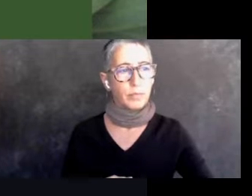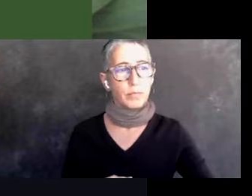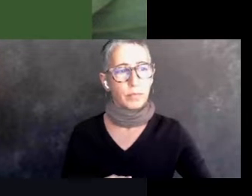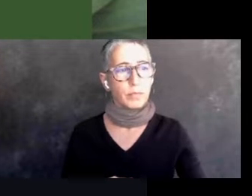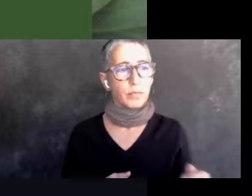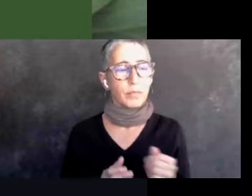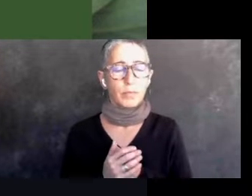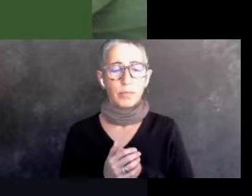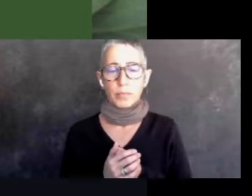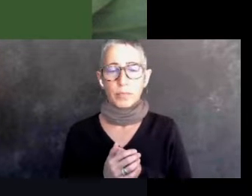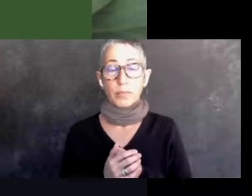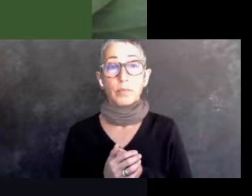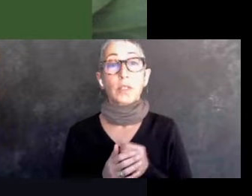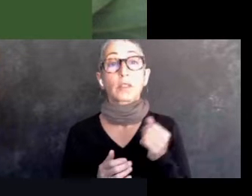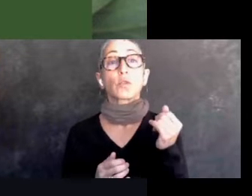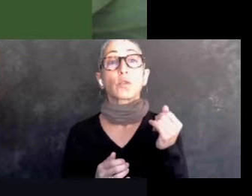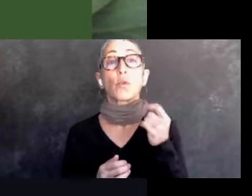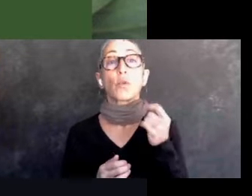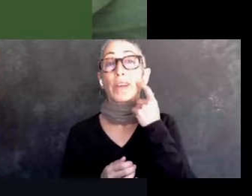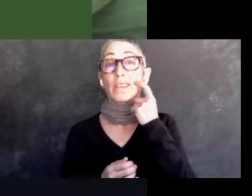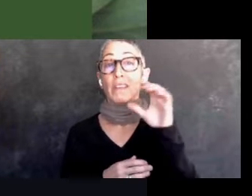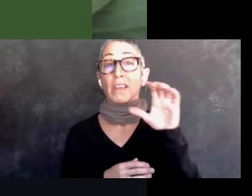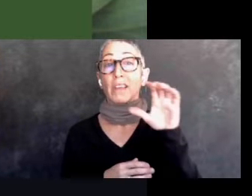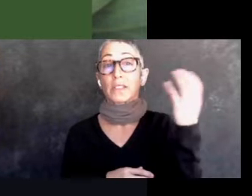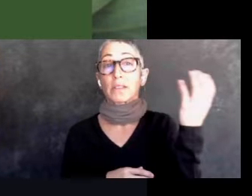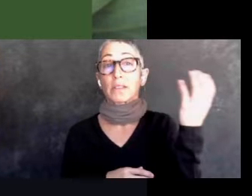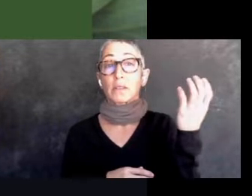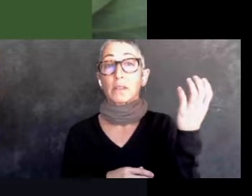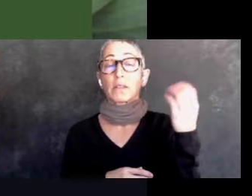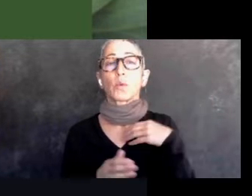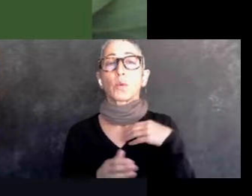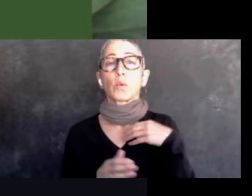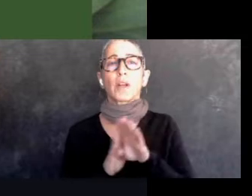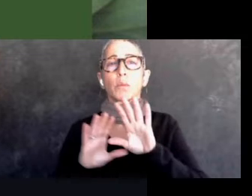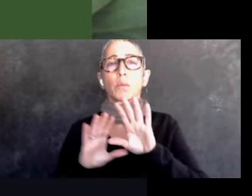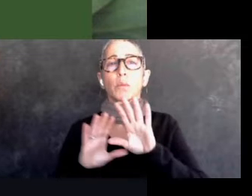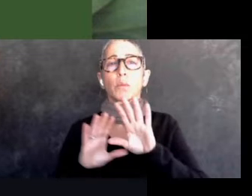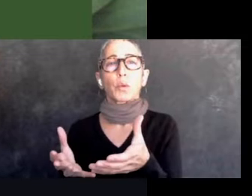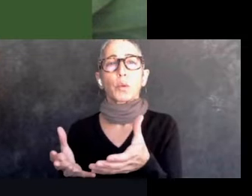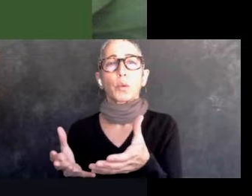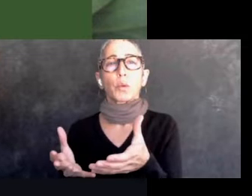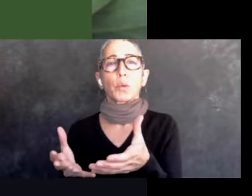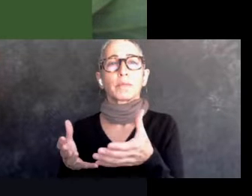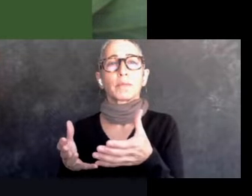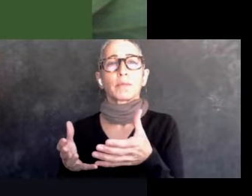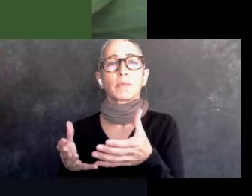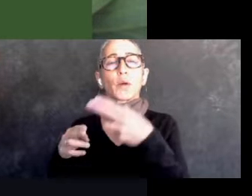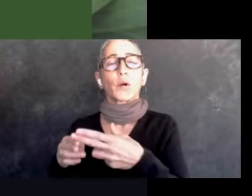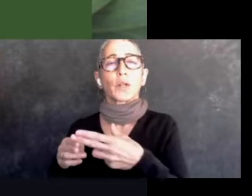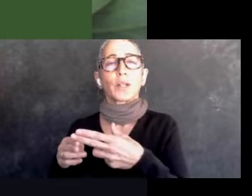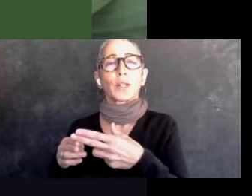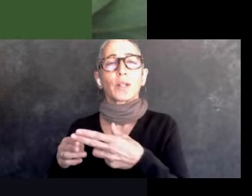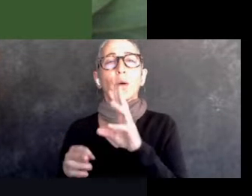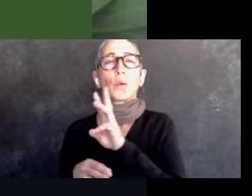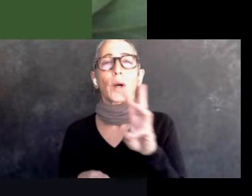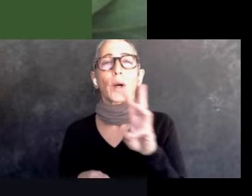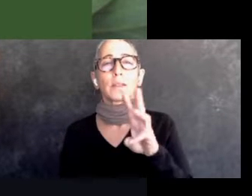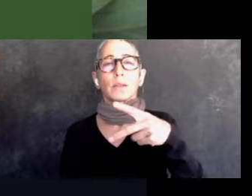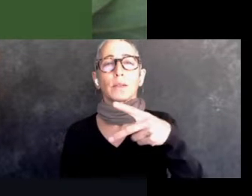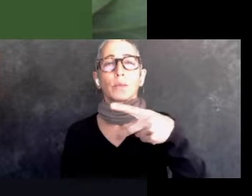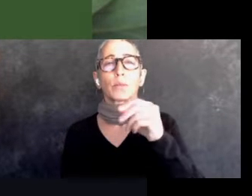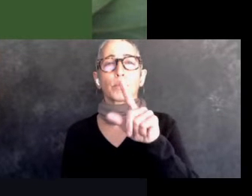or the holiday season, we formed a group called the West Pullman Holiday Elves and we decorated, um,